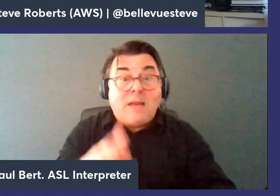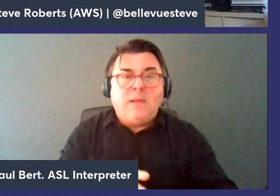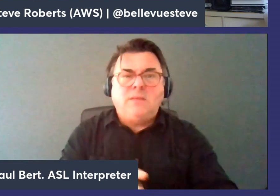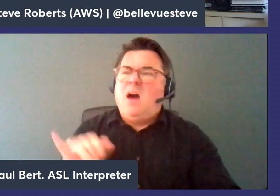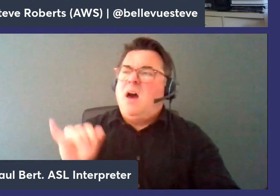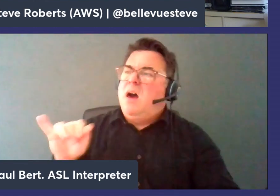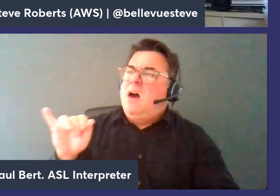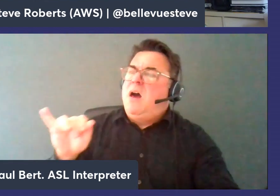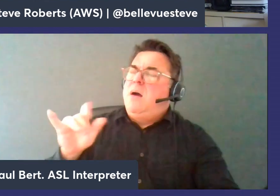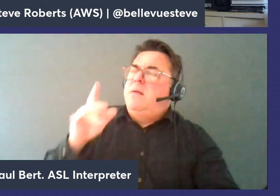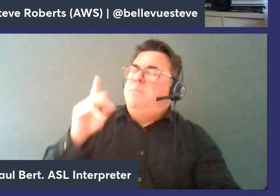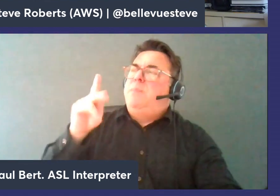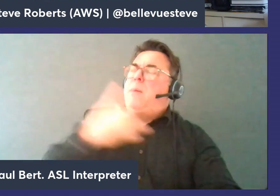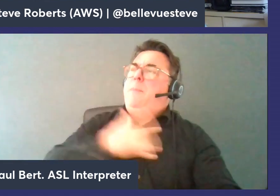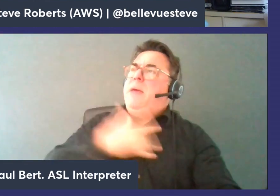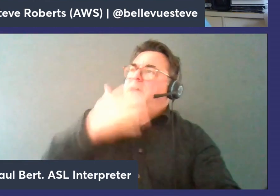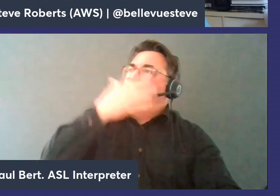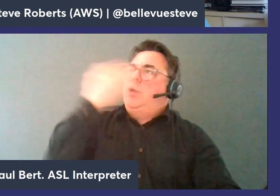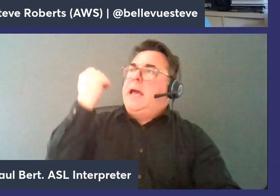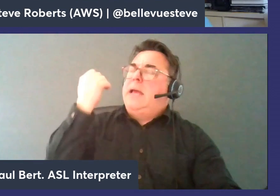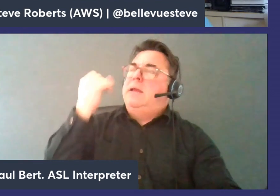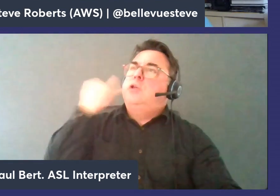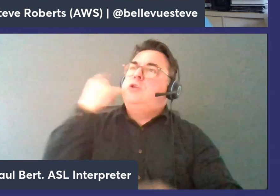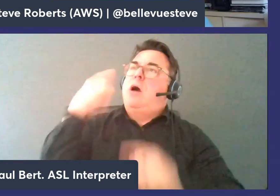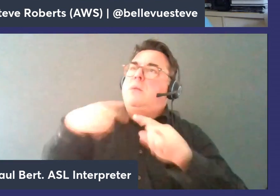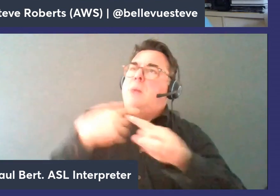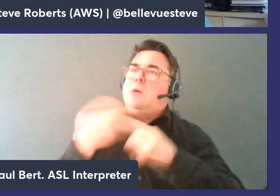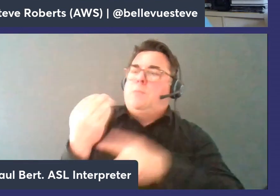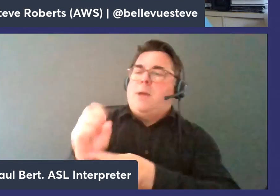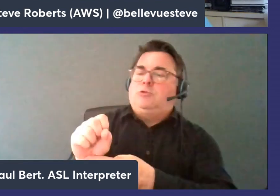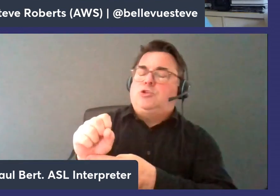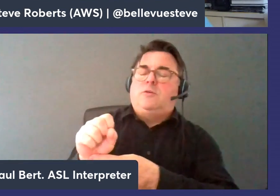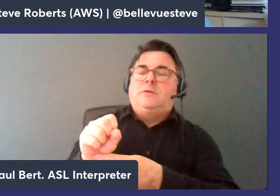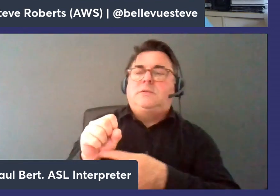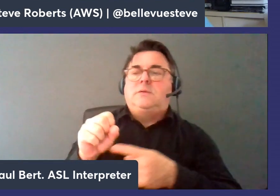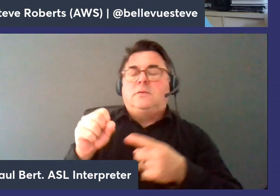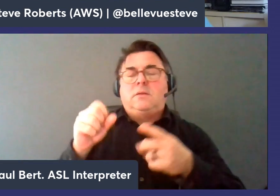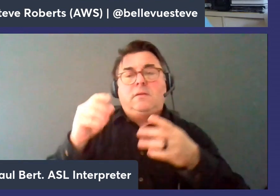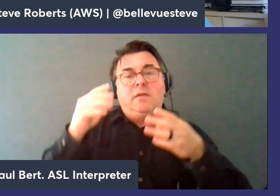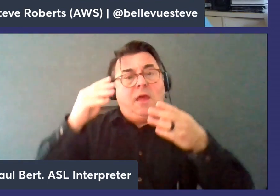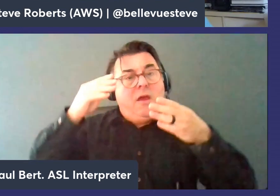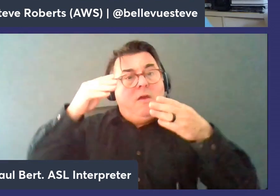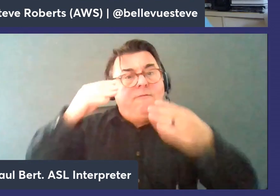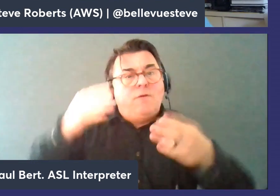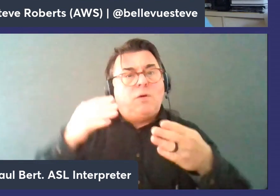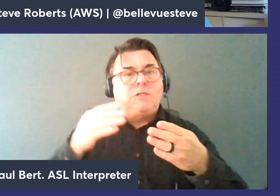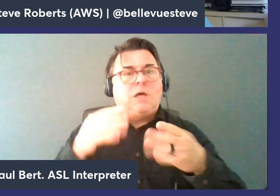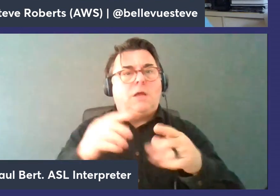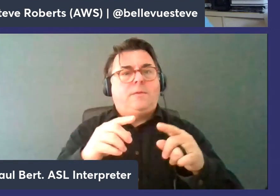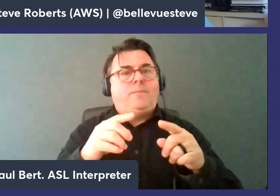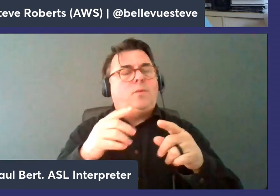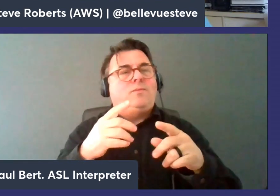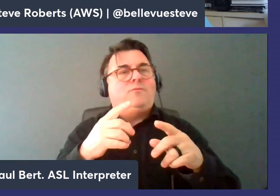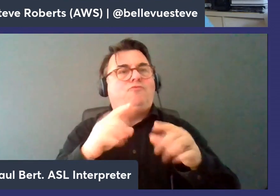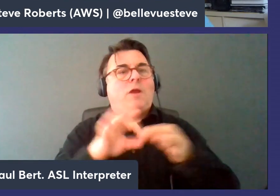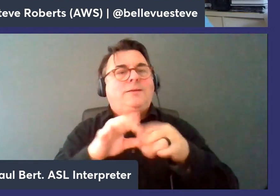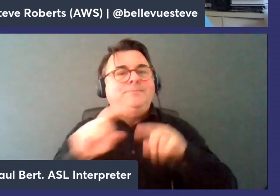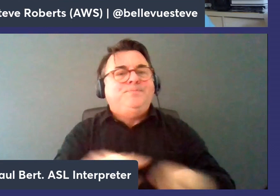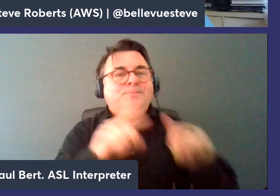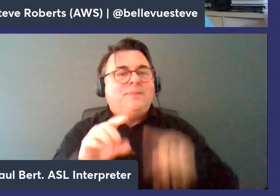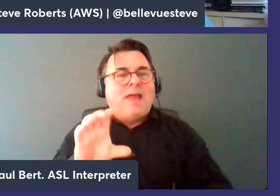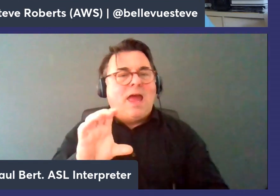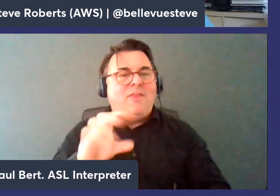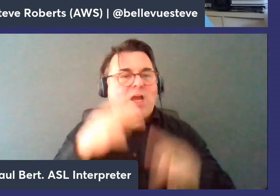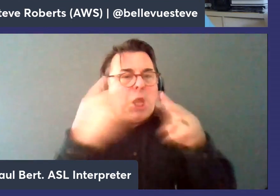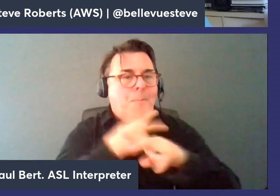something that a lot of people forget about when talking about microservice they focus very heavily onto the compute side of microservices and